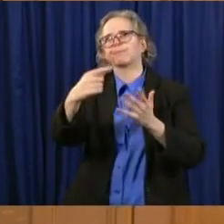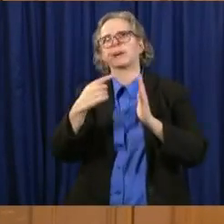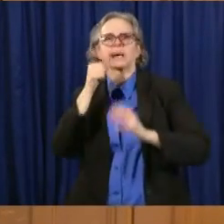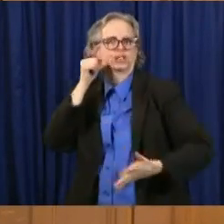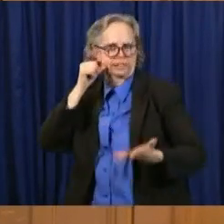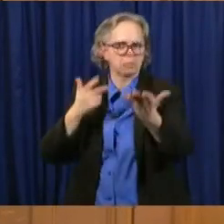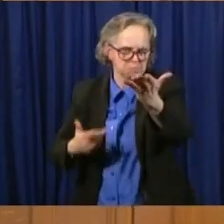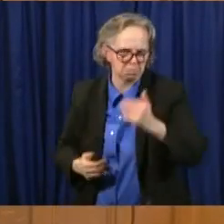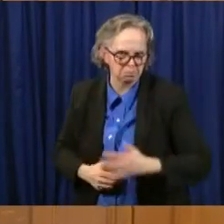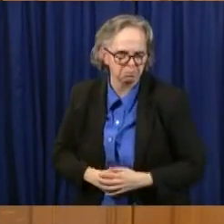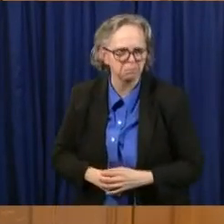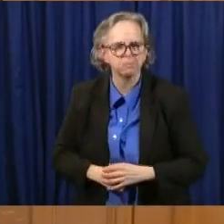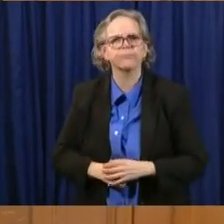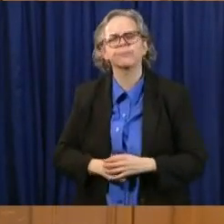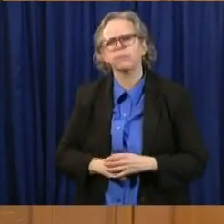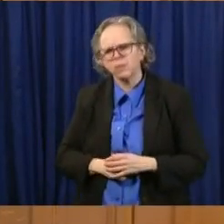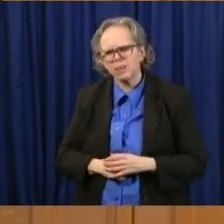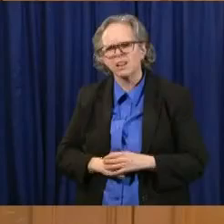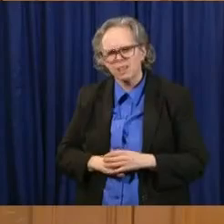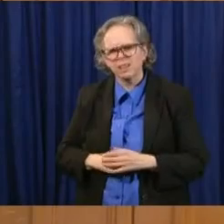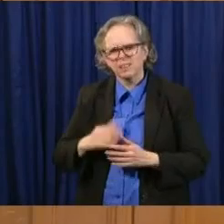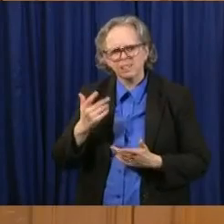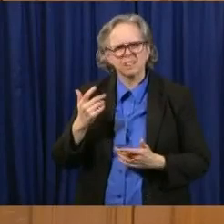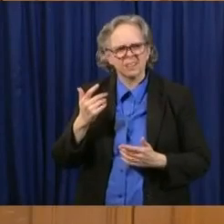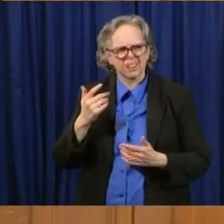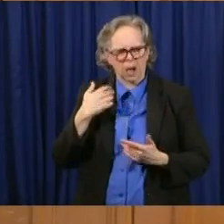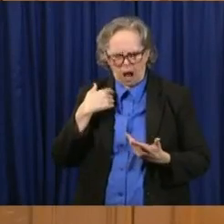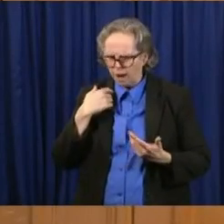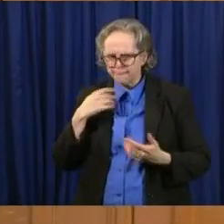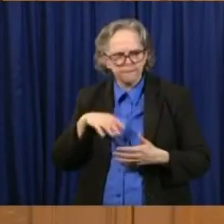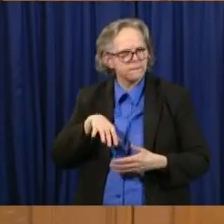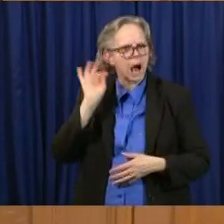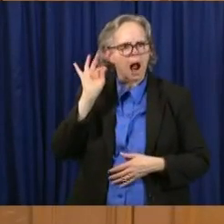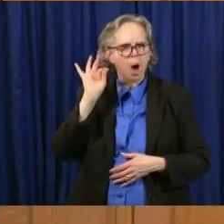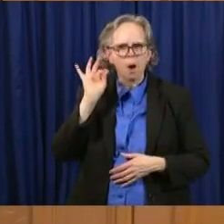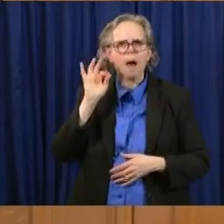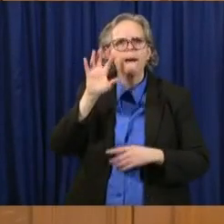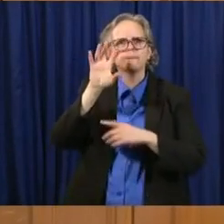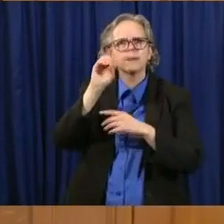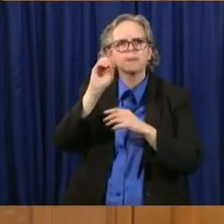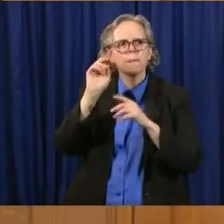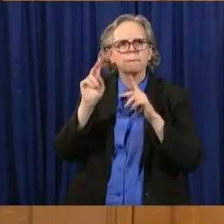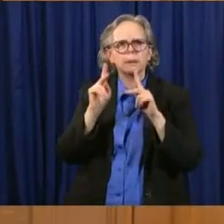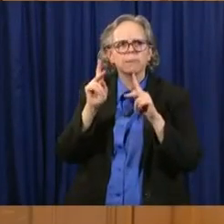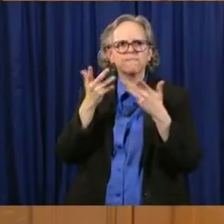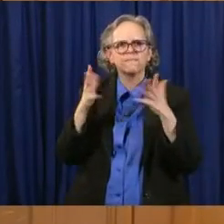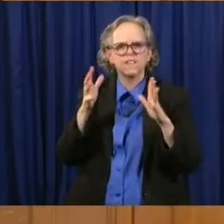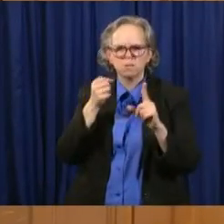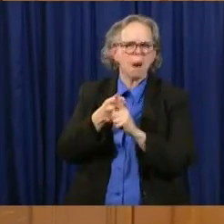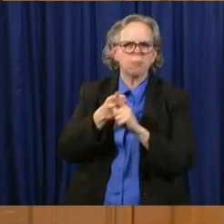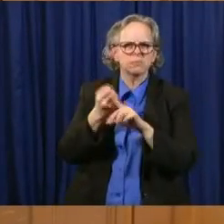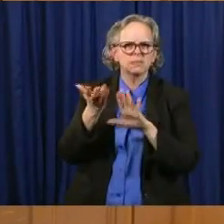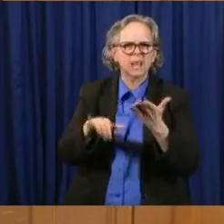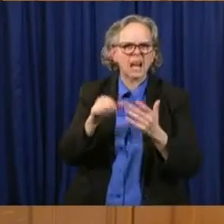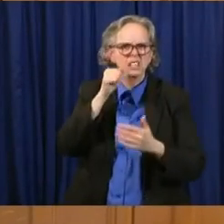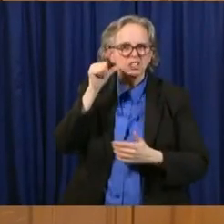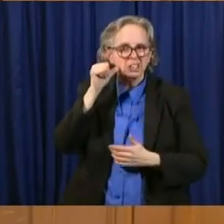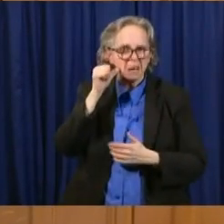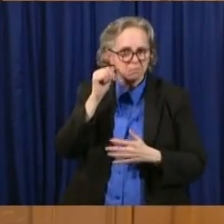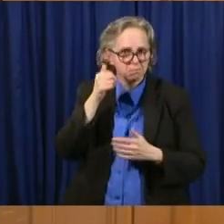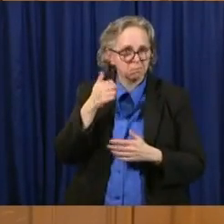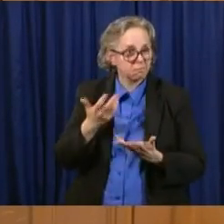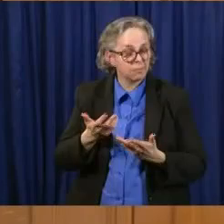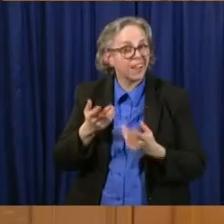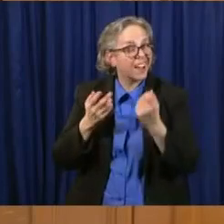that we learned that there were 50 Ohioans who died yesterday. Some of those Ohioans who